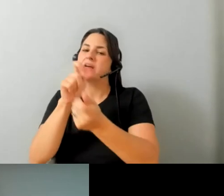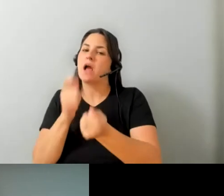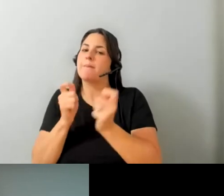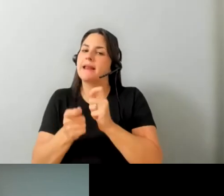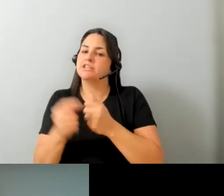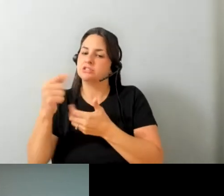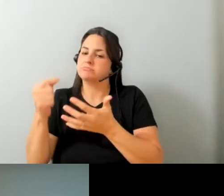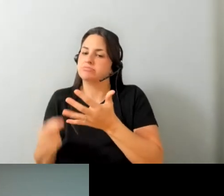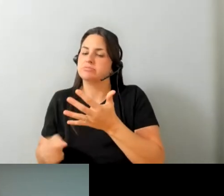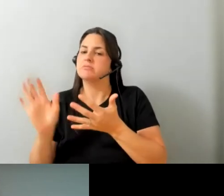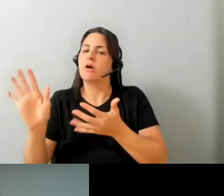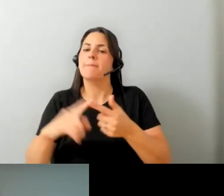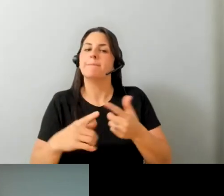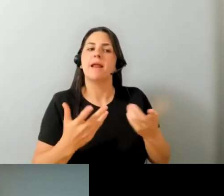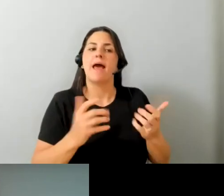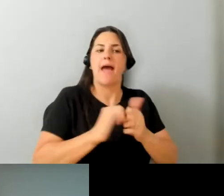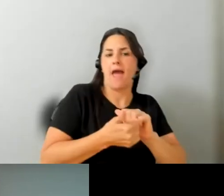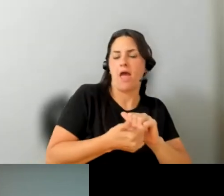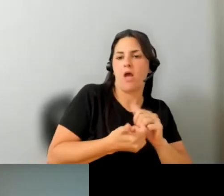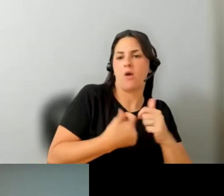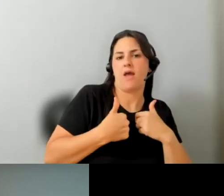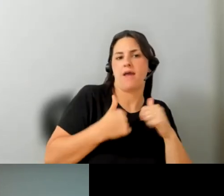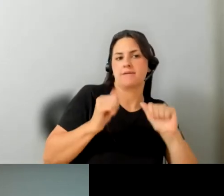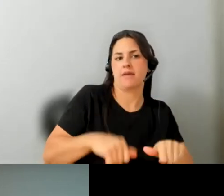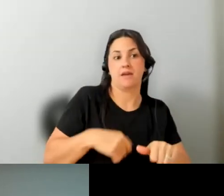again have you seen that change from employers